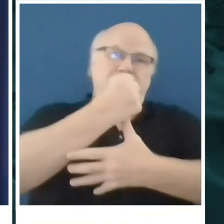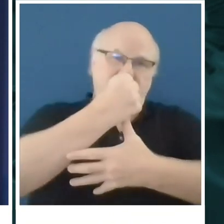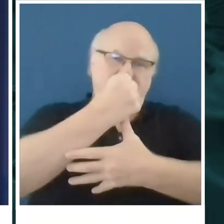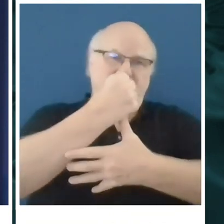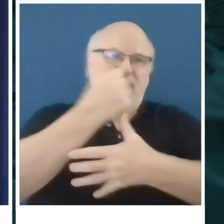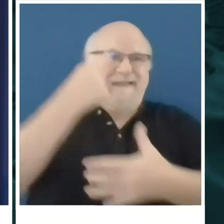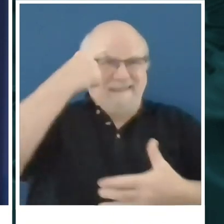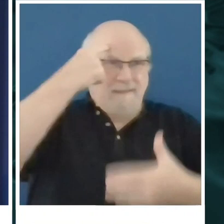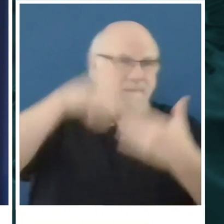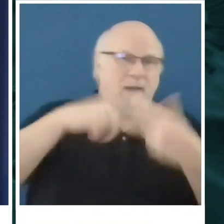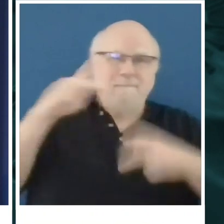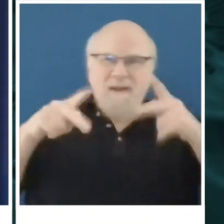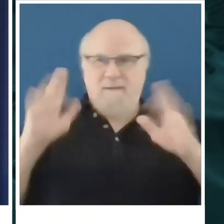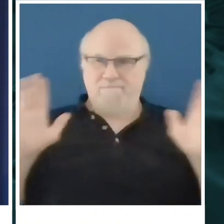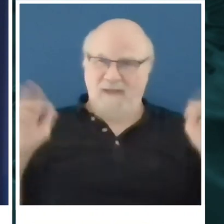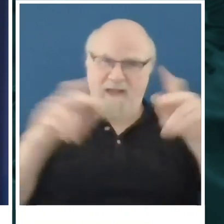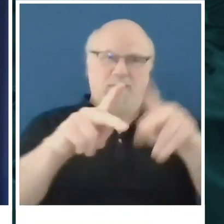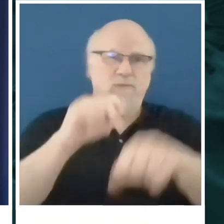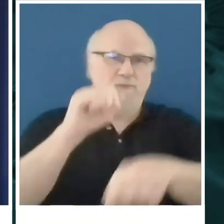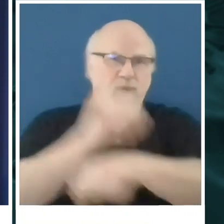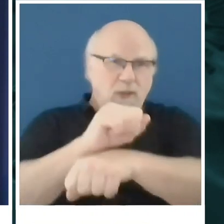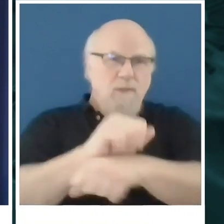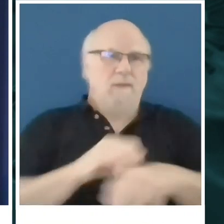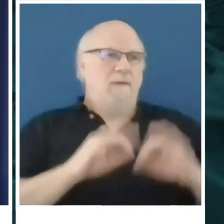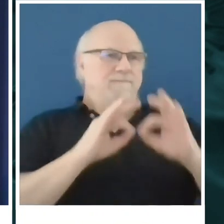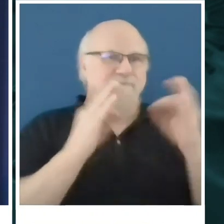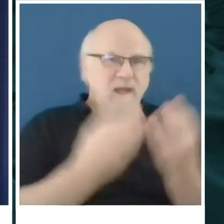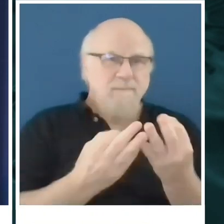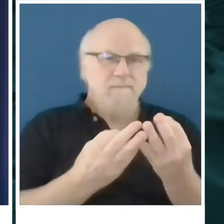which will also include infrastructure projects.